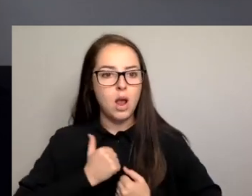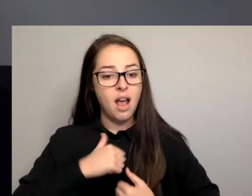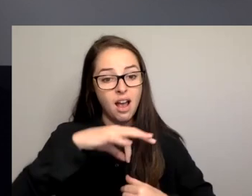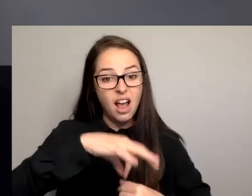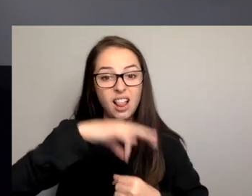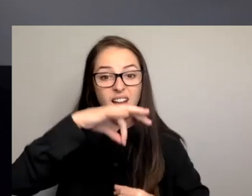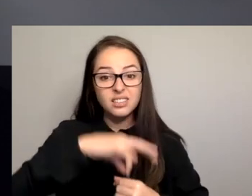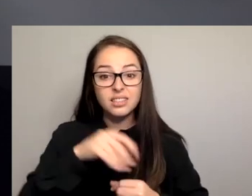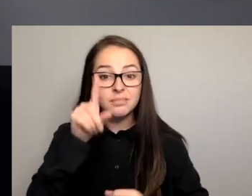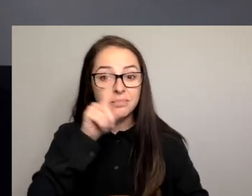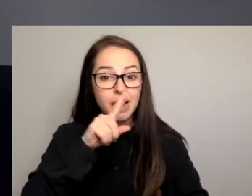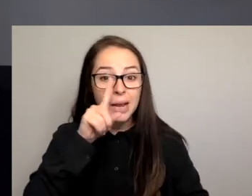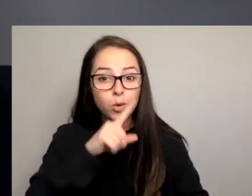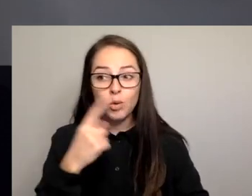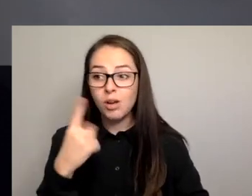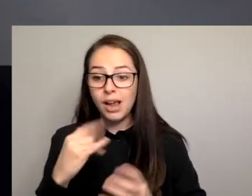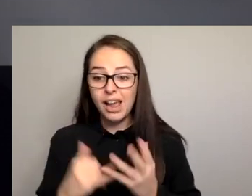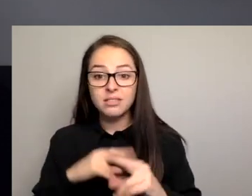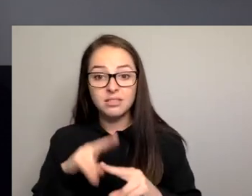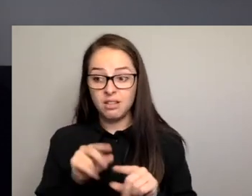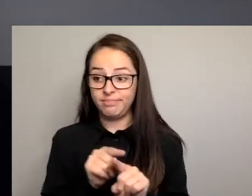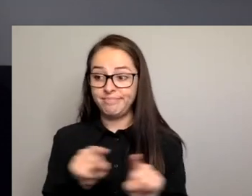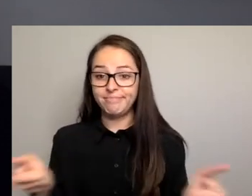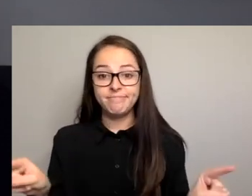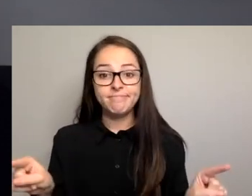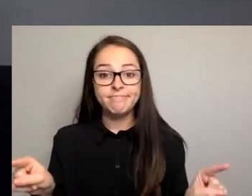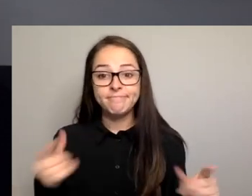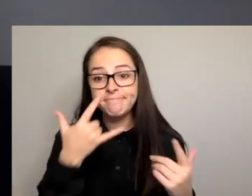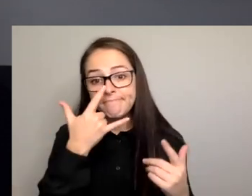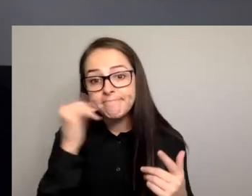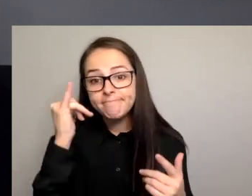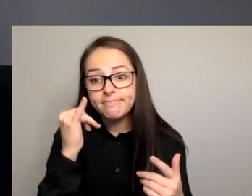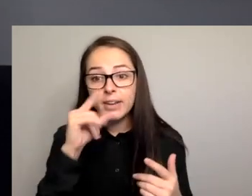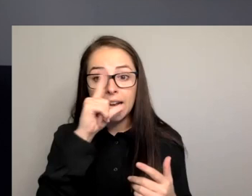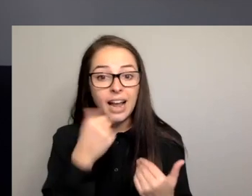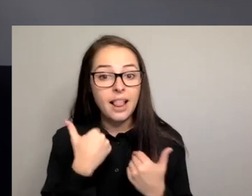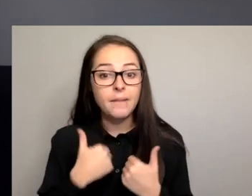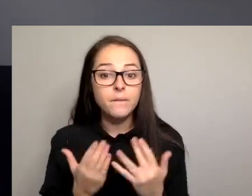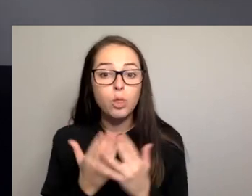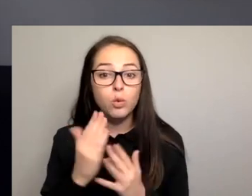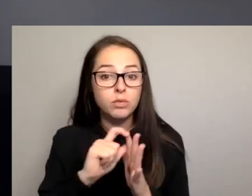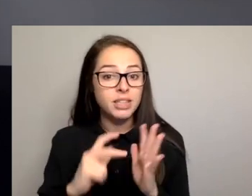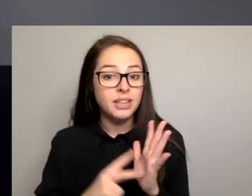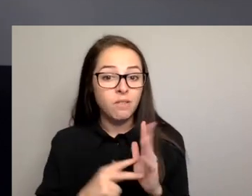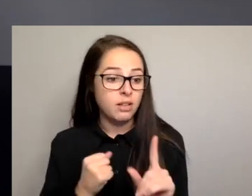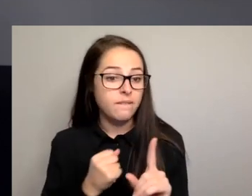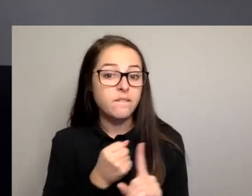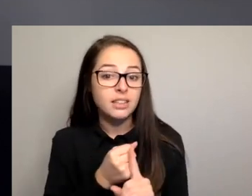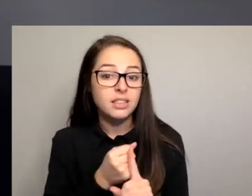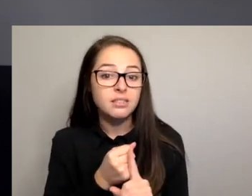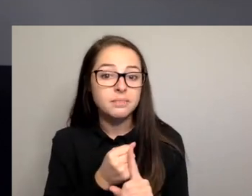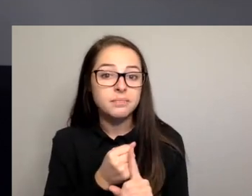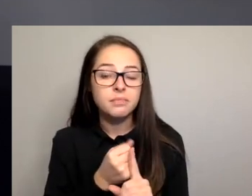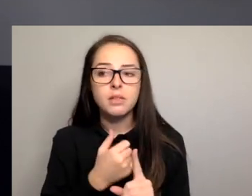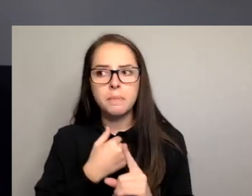affected by domestic and family violence. A big part of my job is talking to mayors and